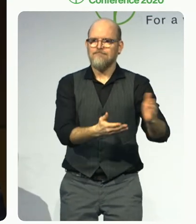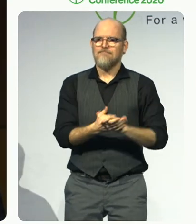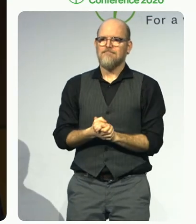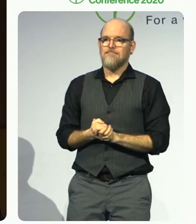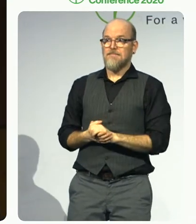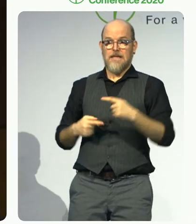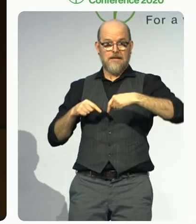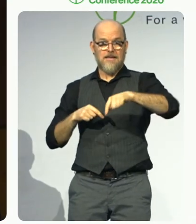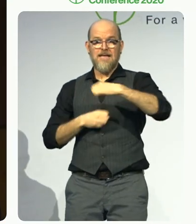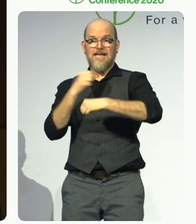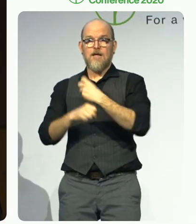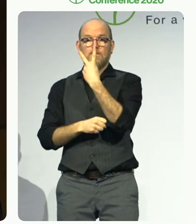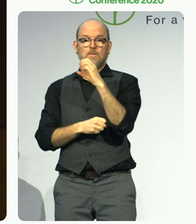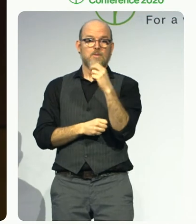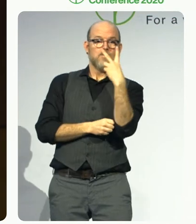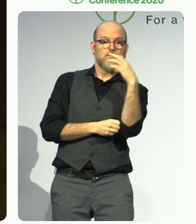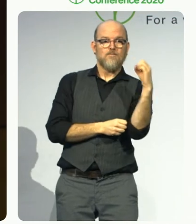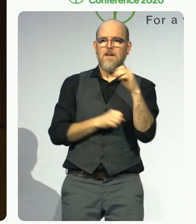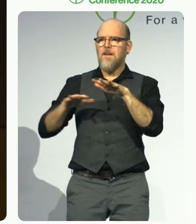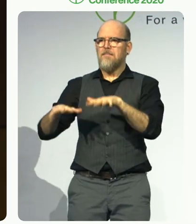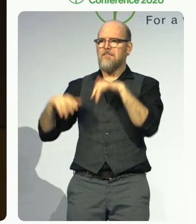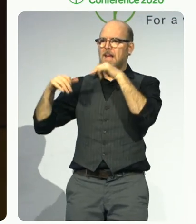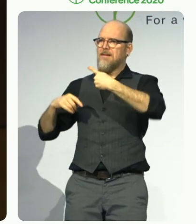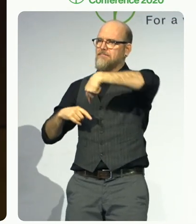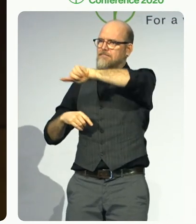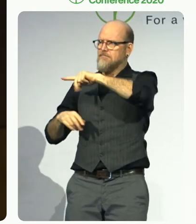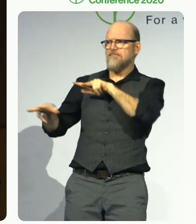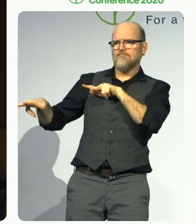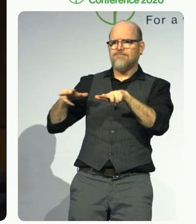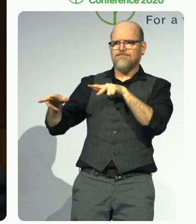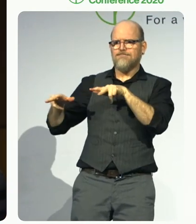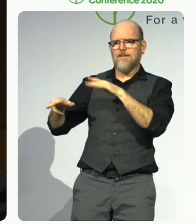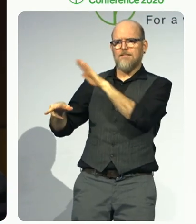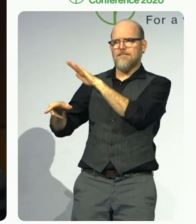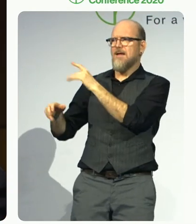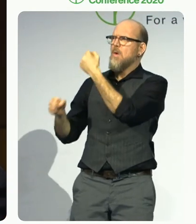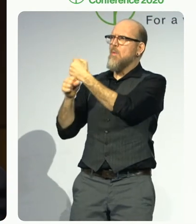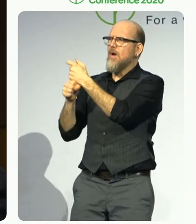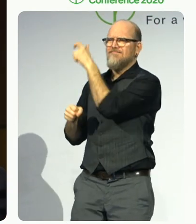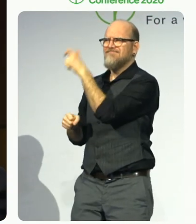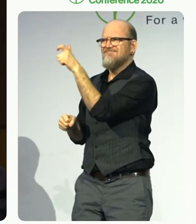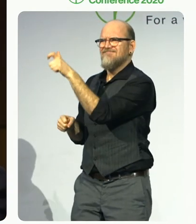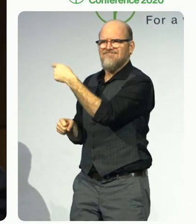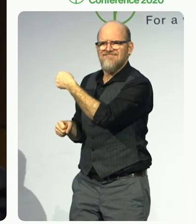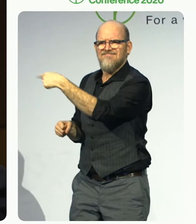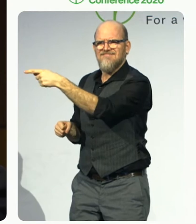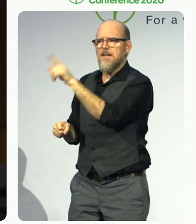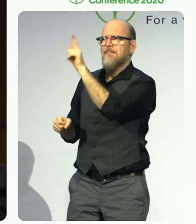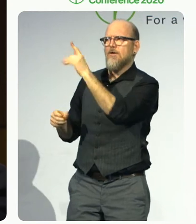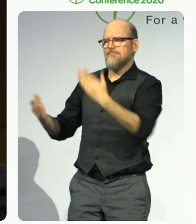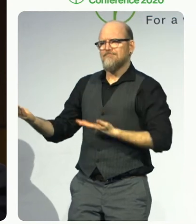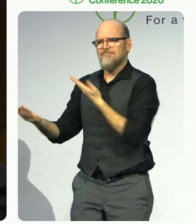administration has begun offering assistance to its staff by providing appropriate training